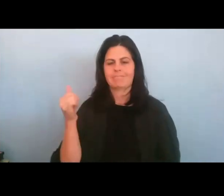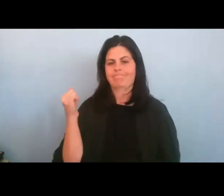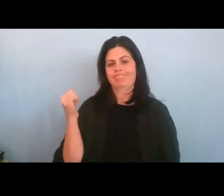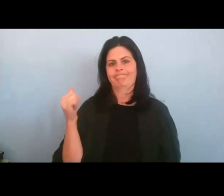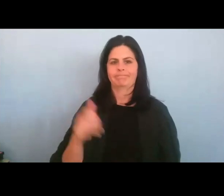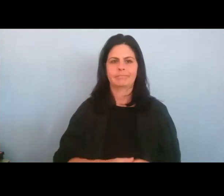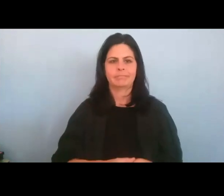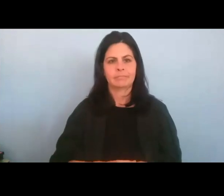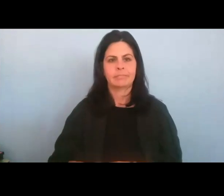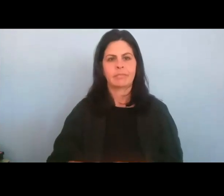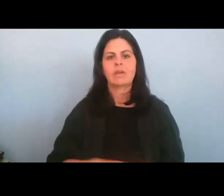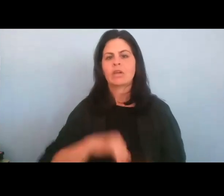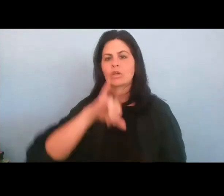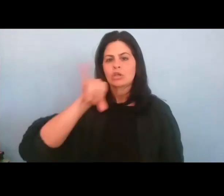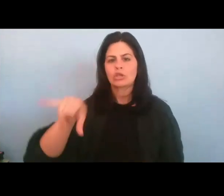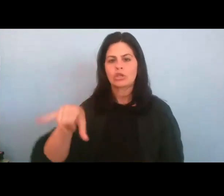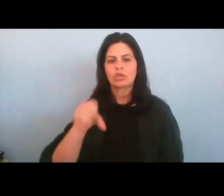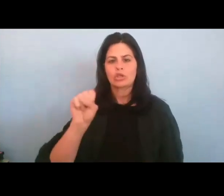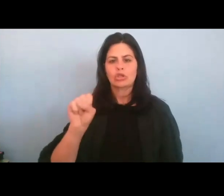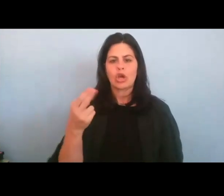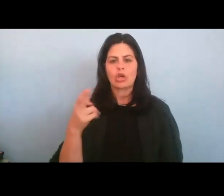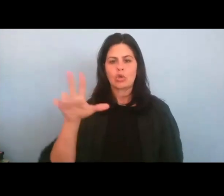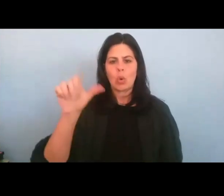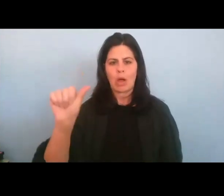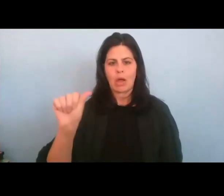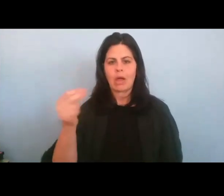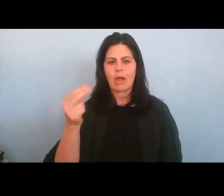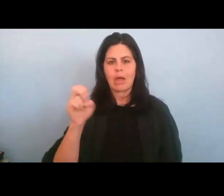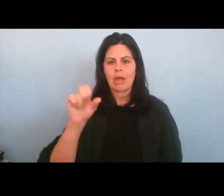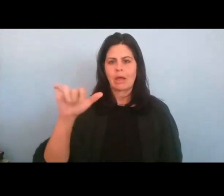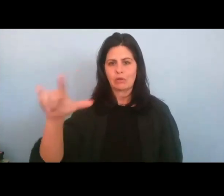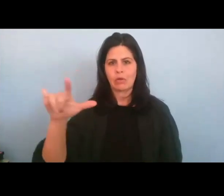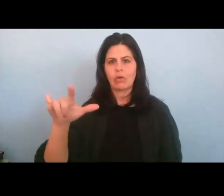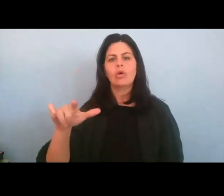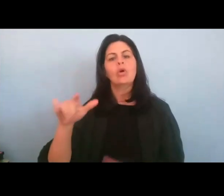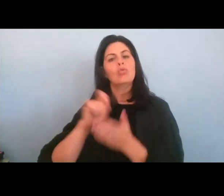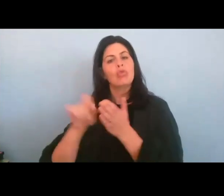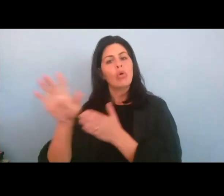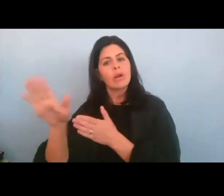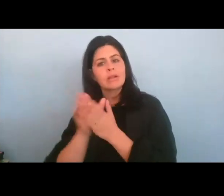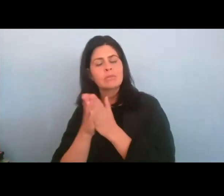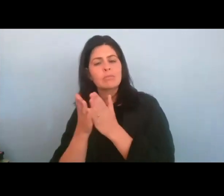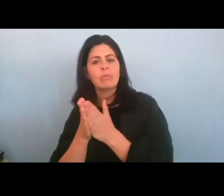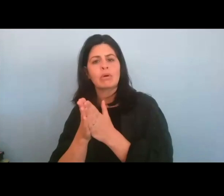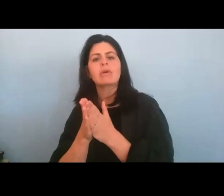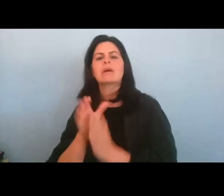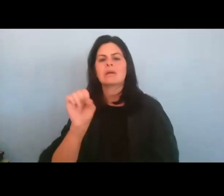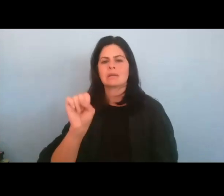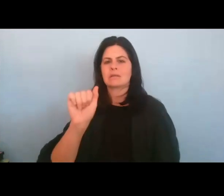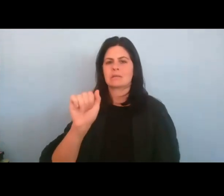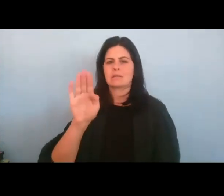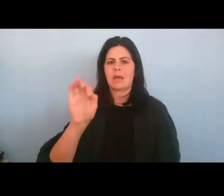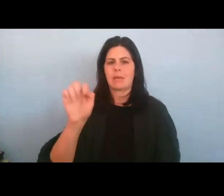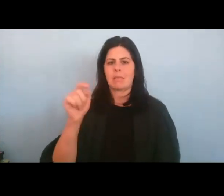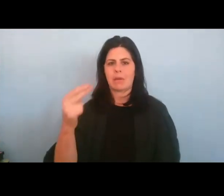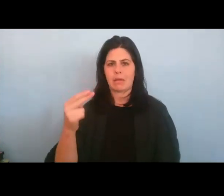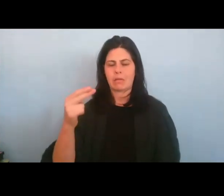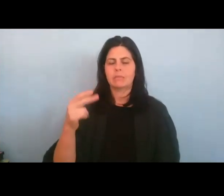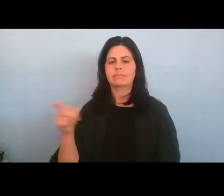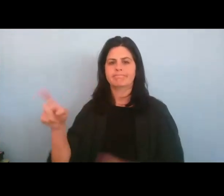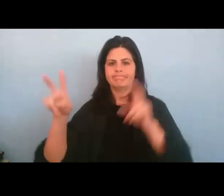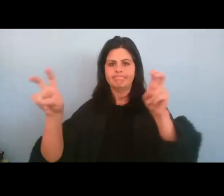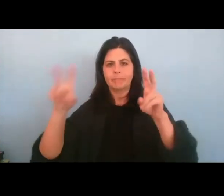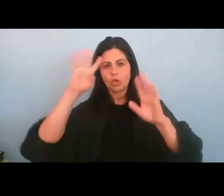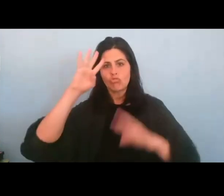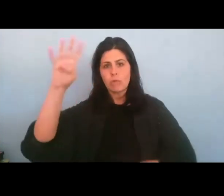his memory be for blessing, wrote in his book, The Sabbath. Creation, we are taught, is not an act